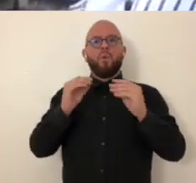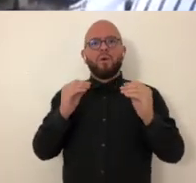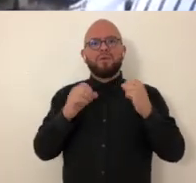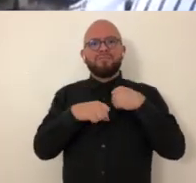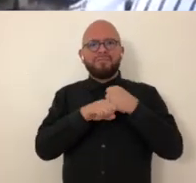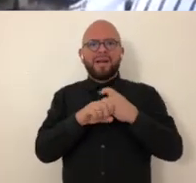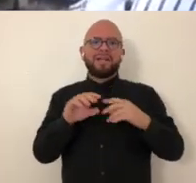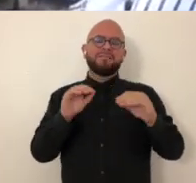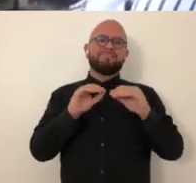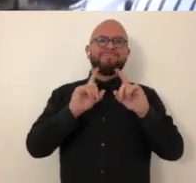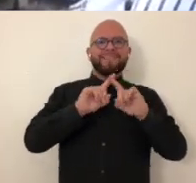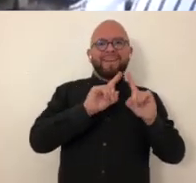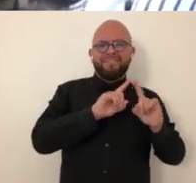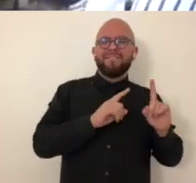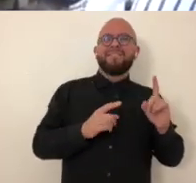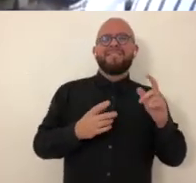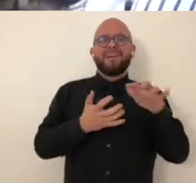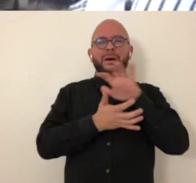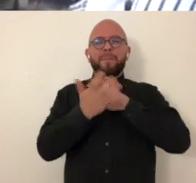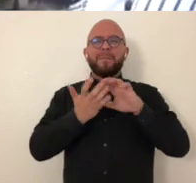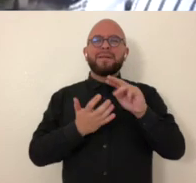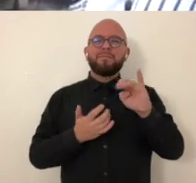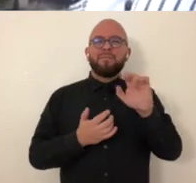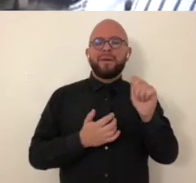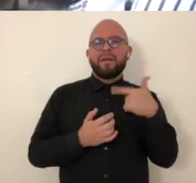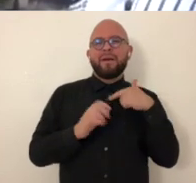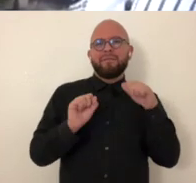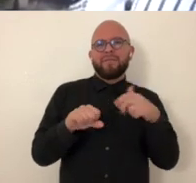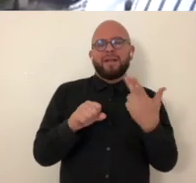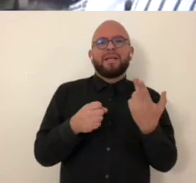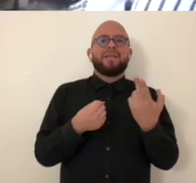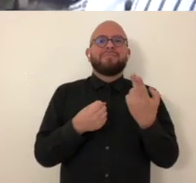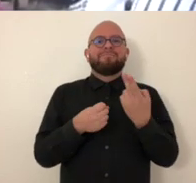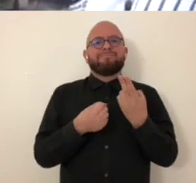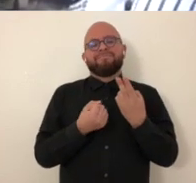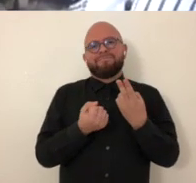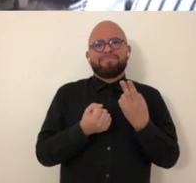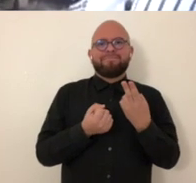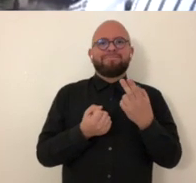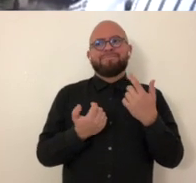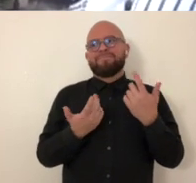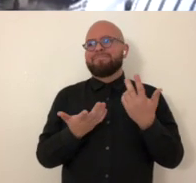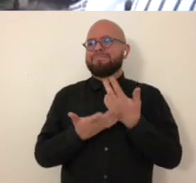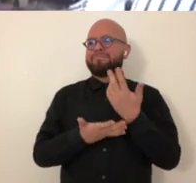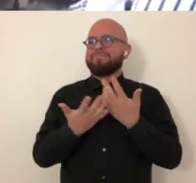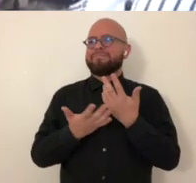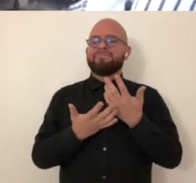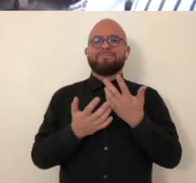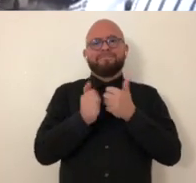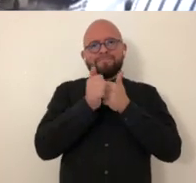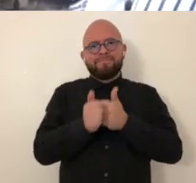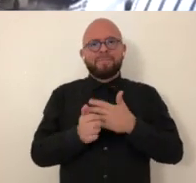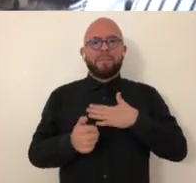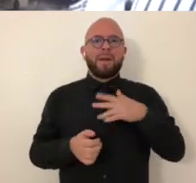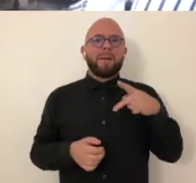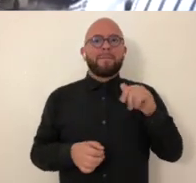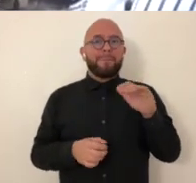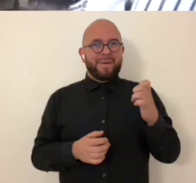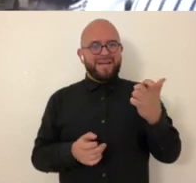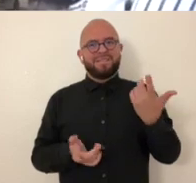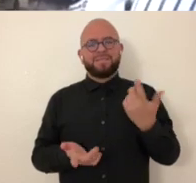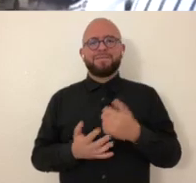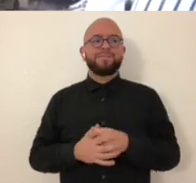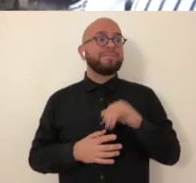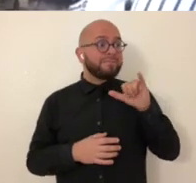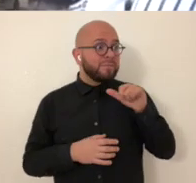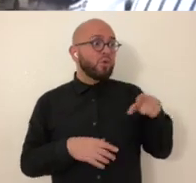my skills as a painter and bring them back and create more uh mixed media compositions that i can do at my own sort of pace now that i've got the